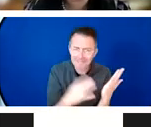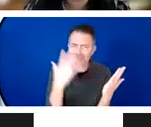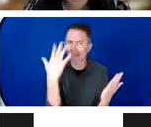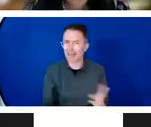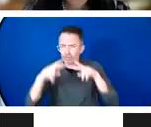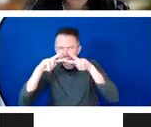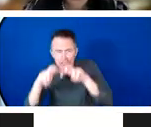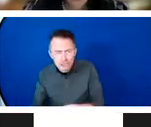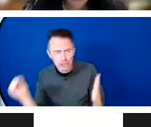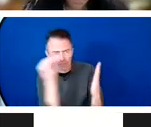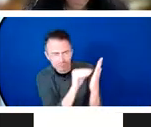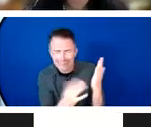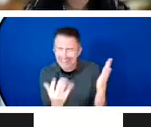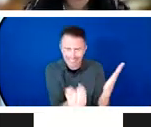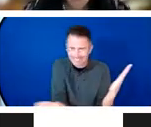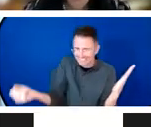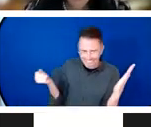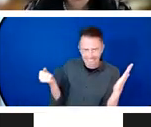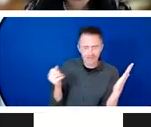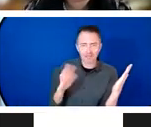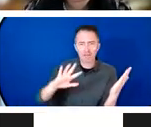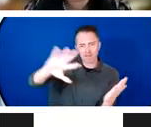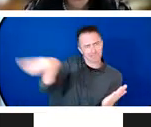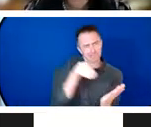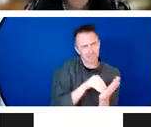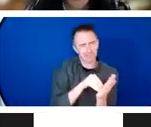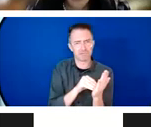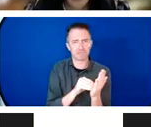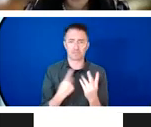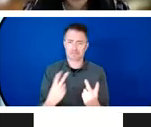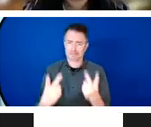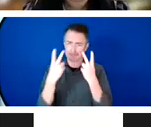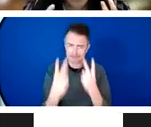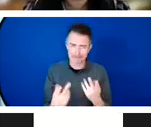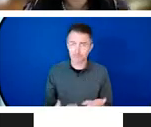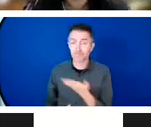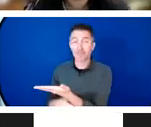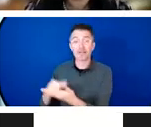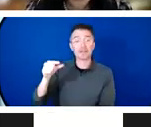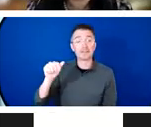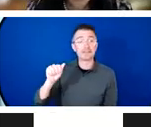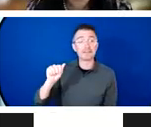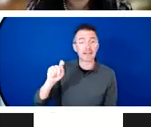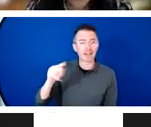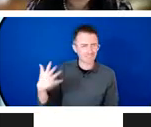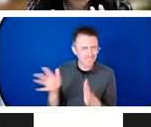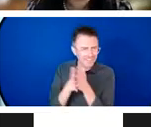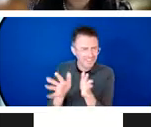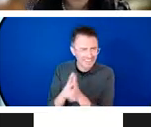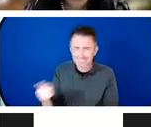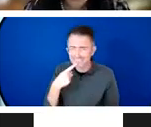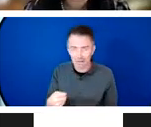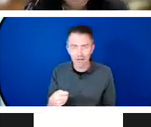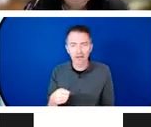that means we need to know where people are where vulnerabilities lie and therefore the data systems including